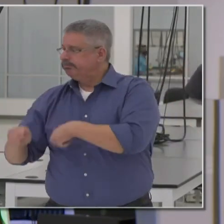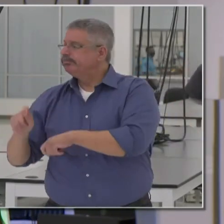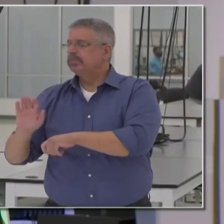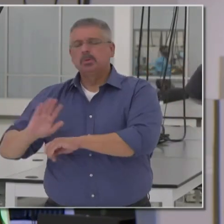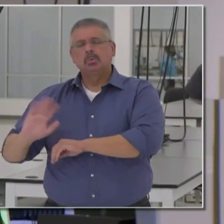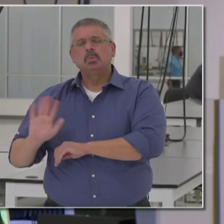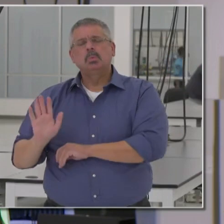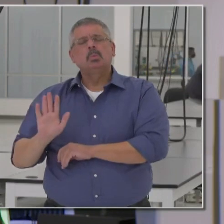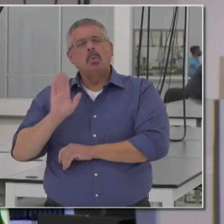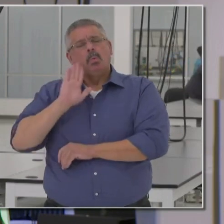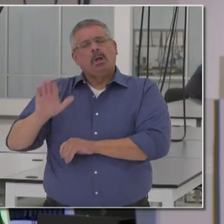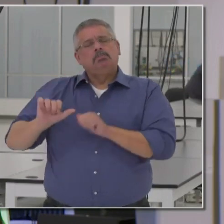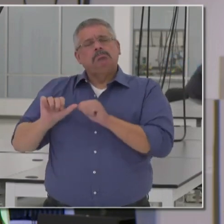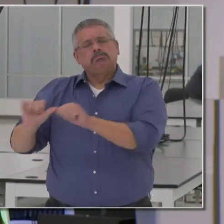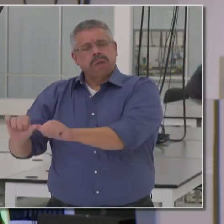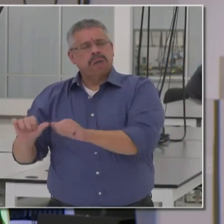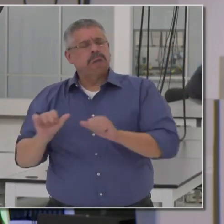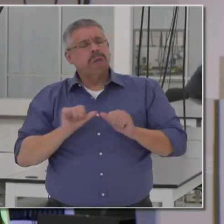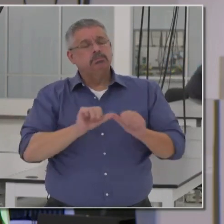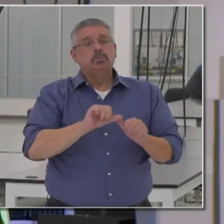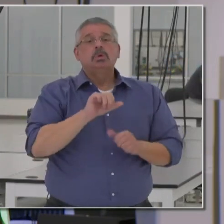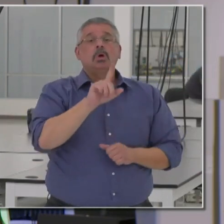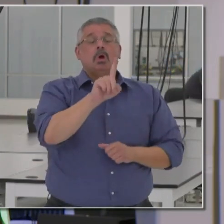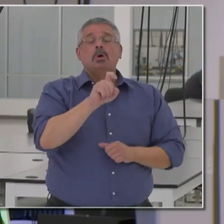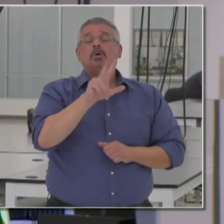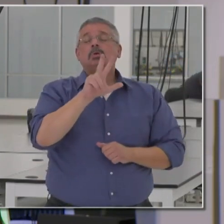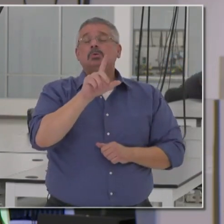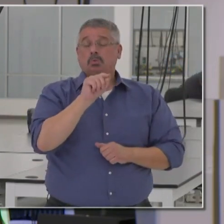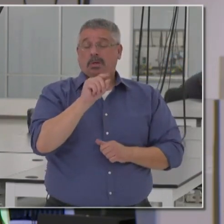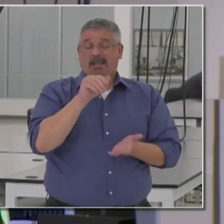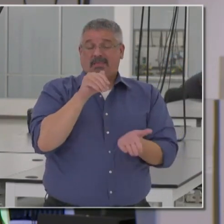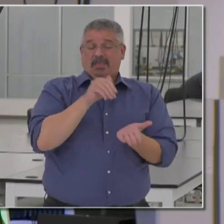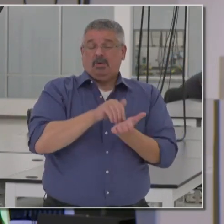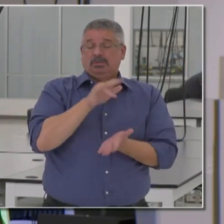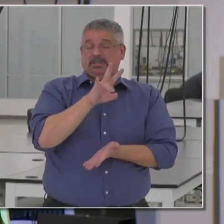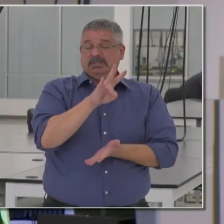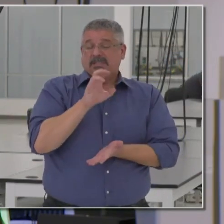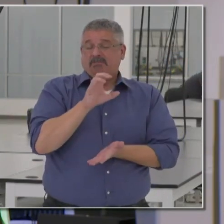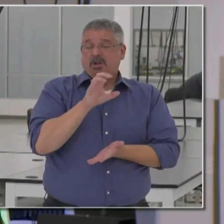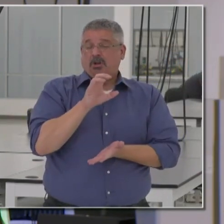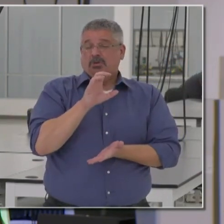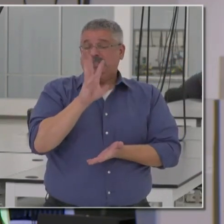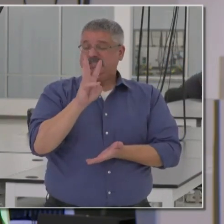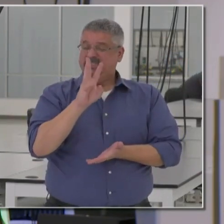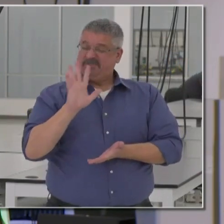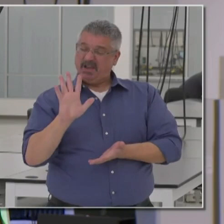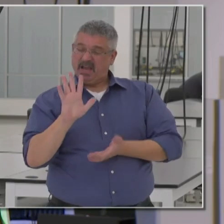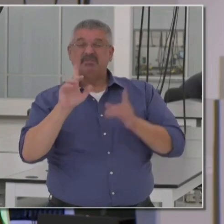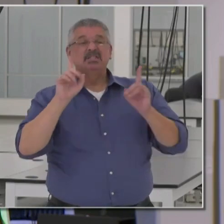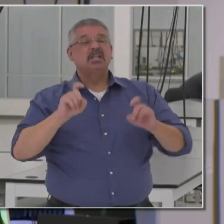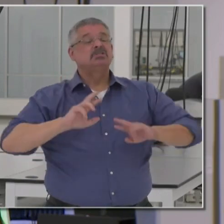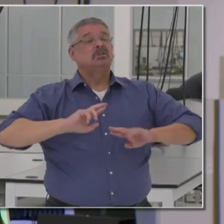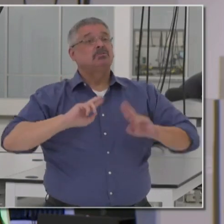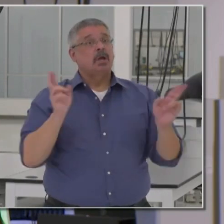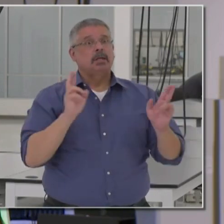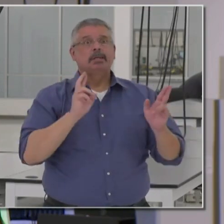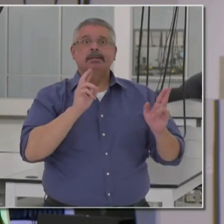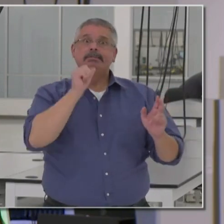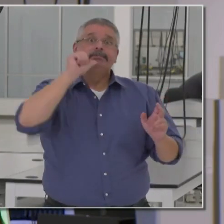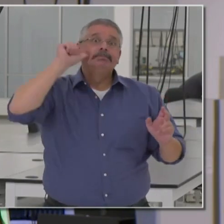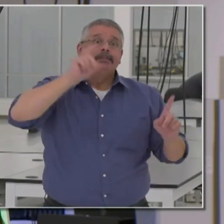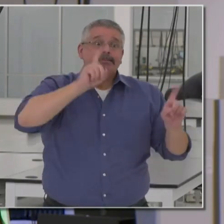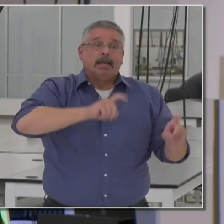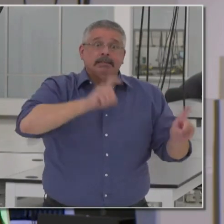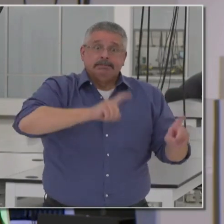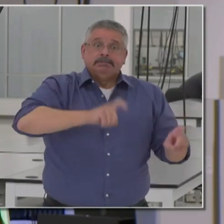Yesterday, we conducted 120,765 tests in this state, just so I have